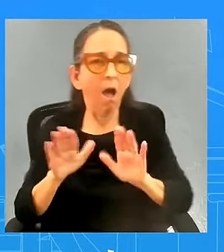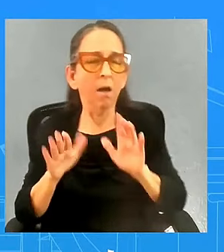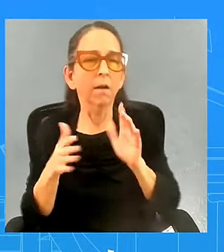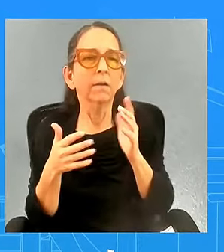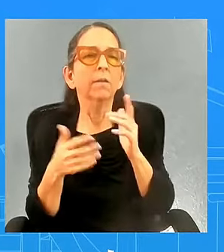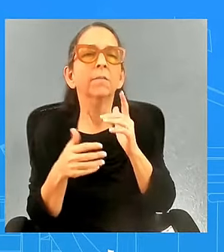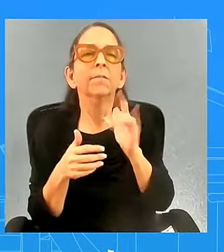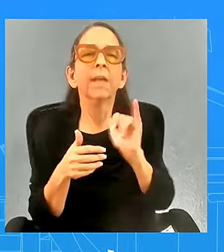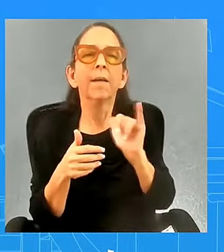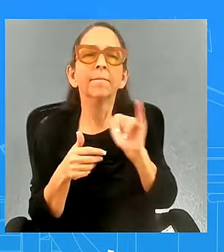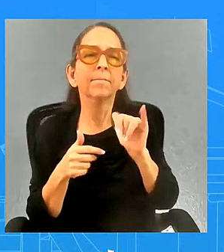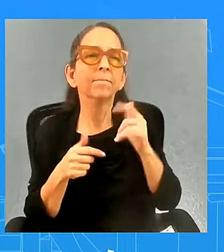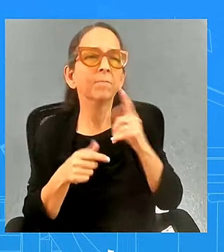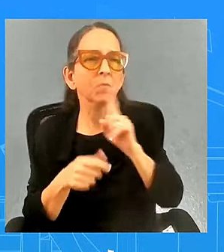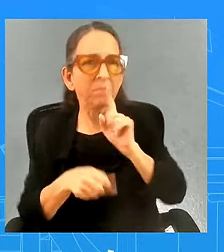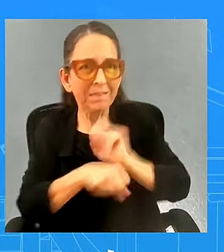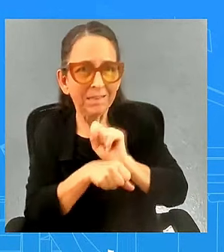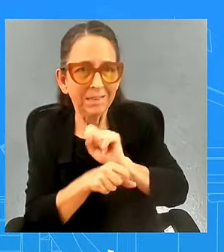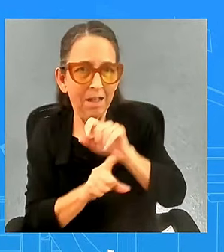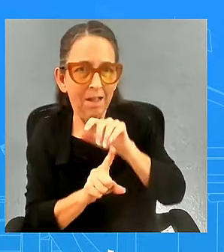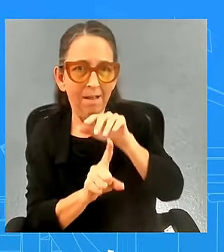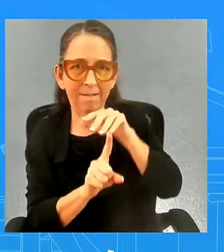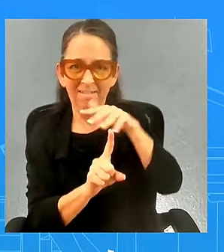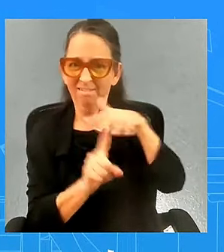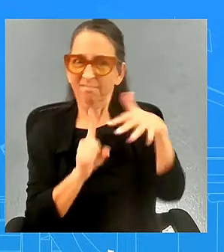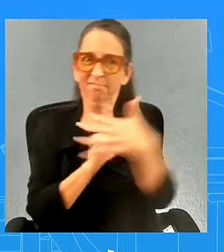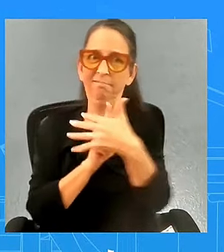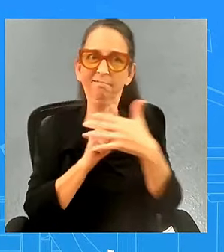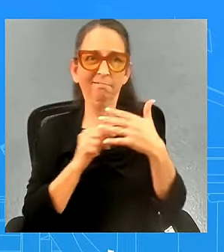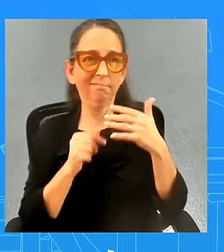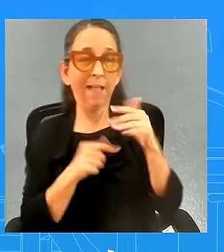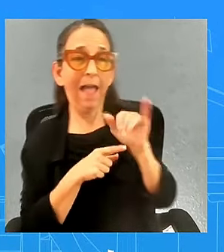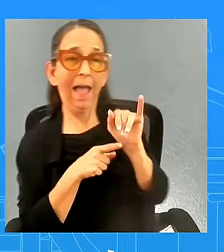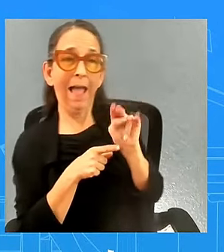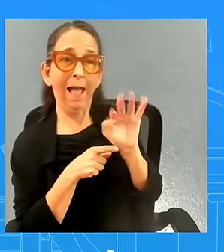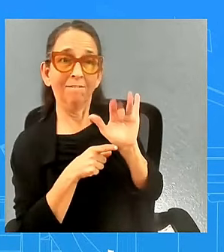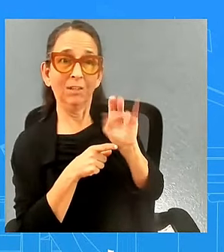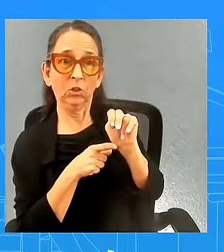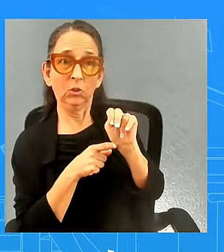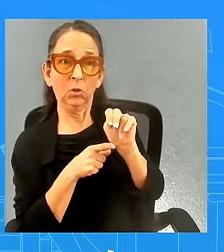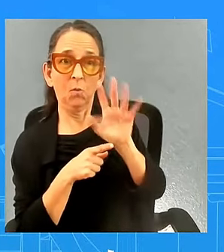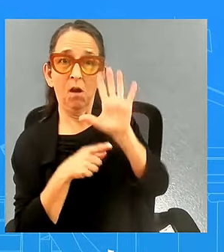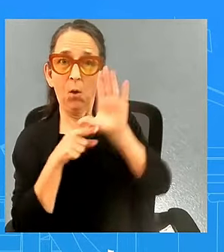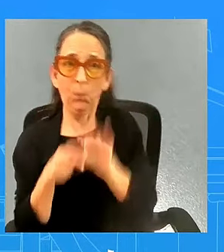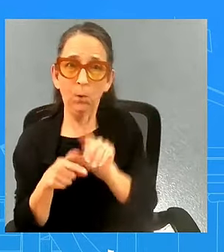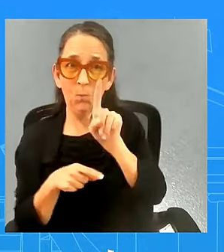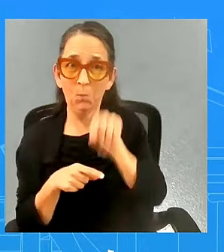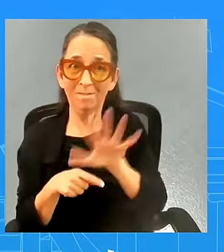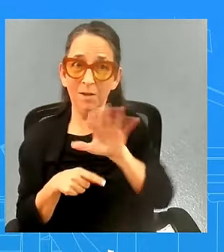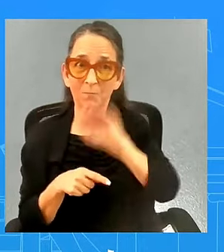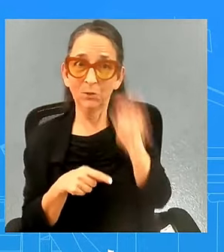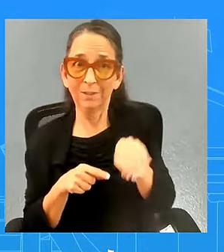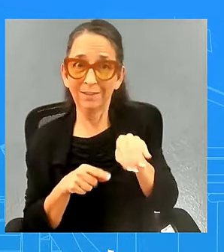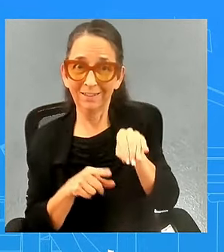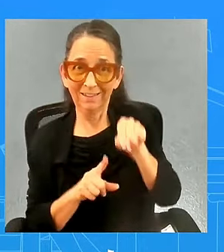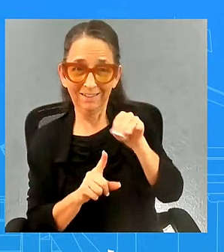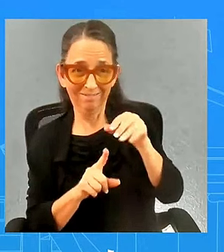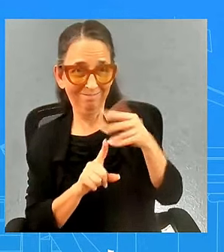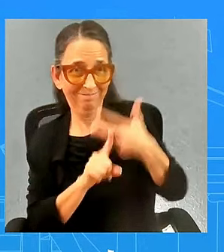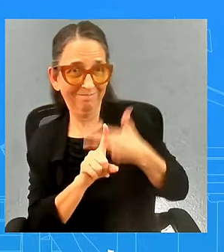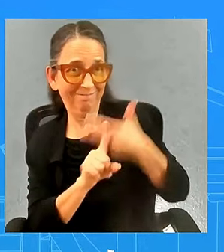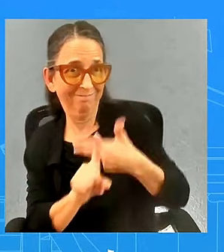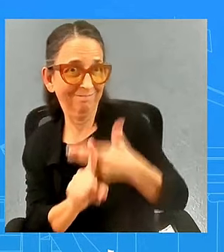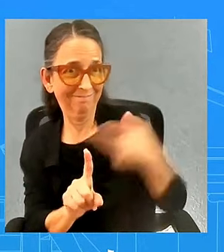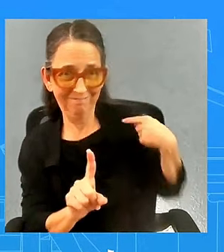um inflation is is low 1.5 on a quarterly basis for the pce last quarter real pay